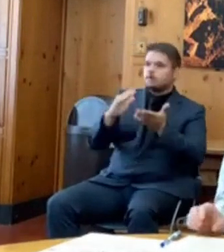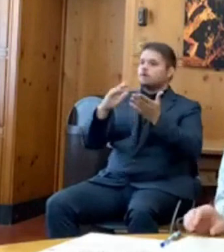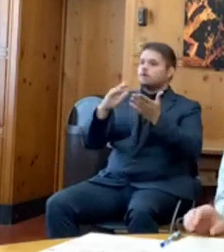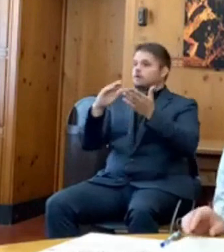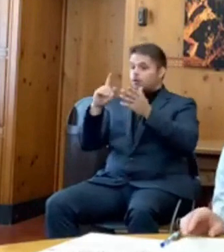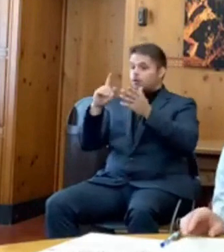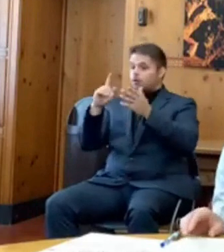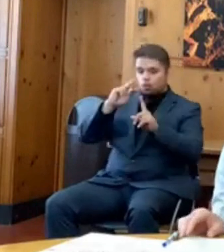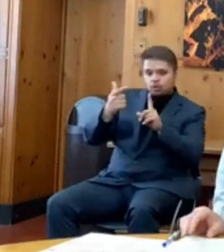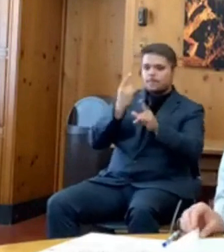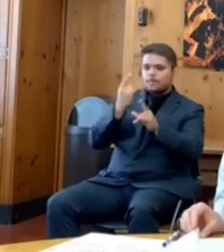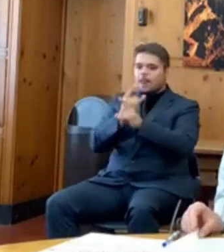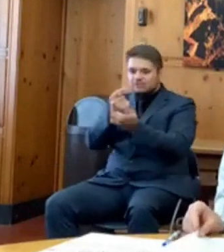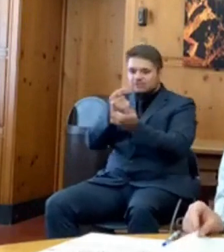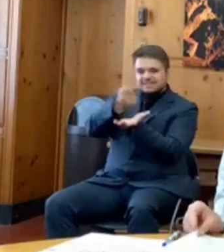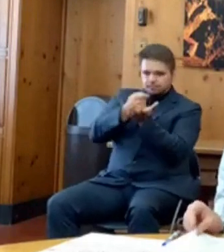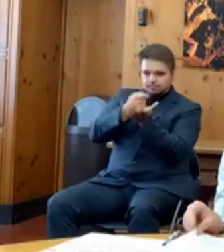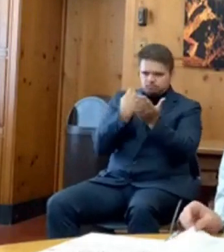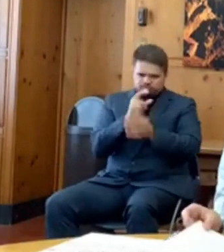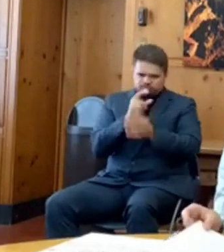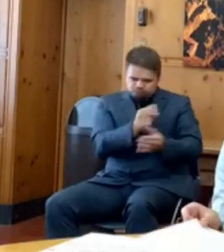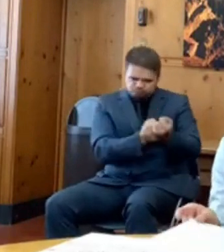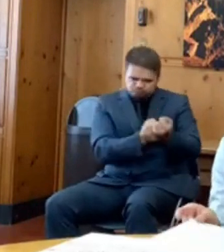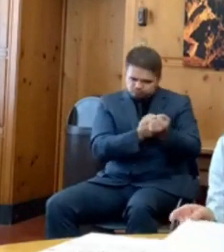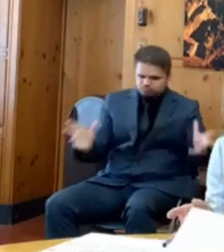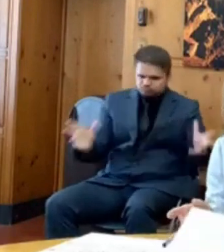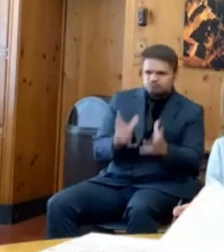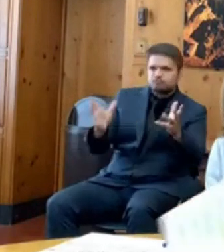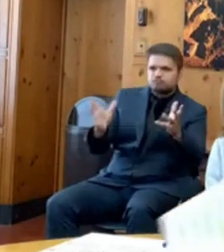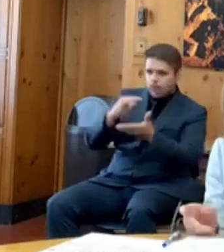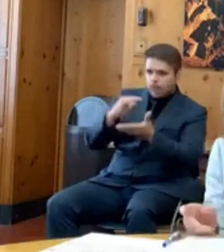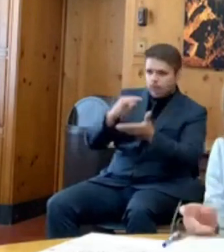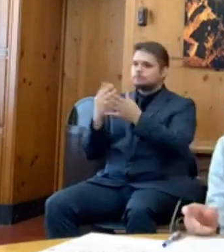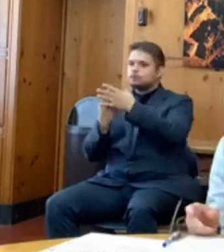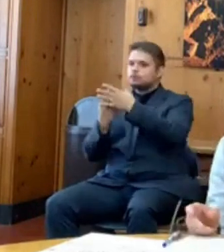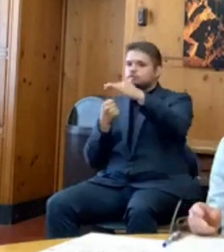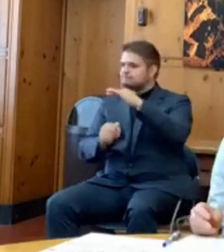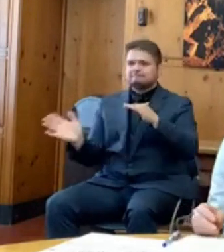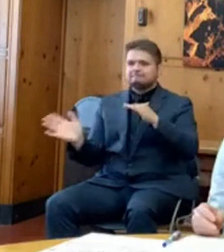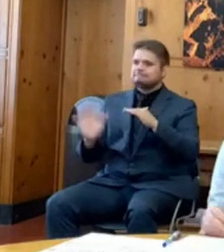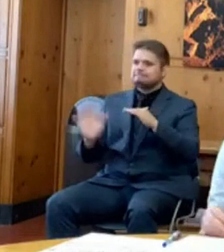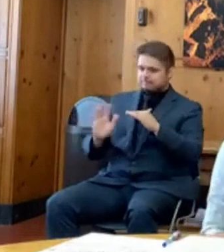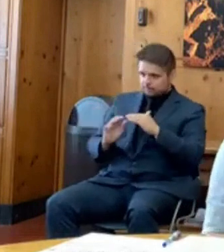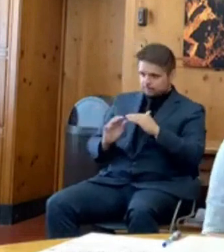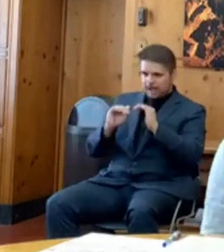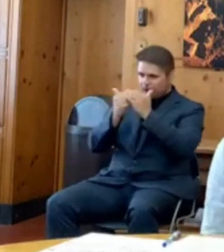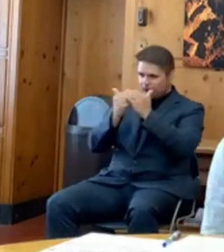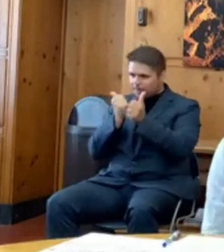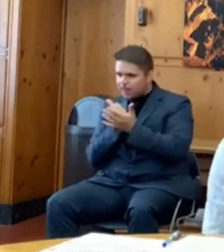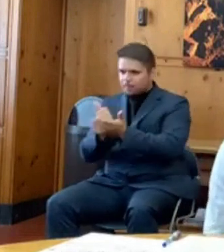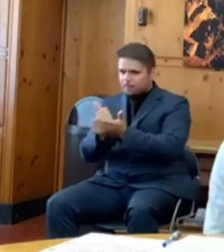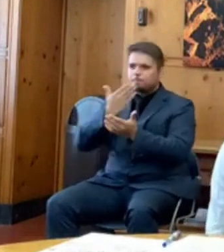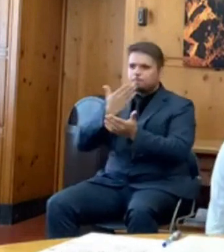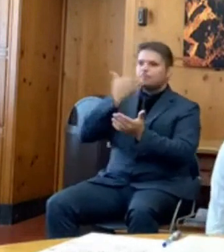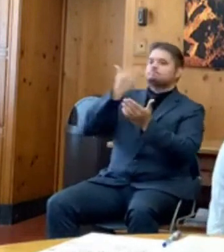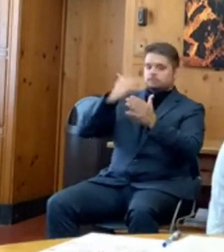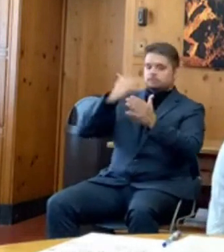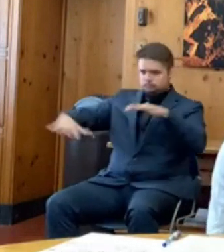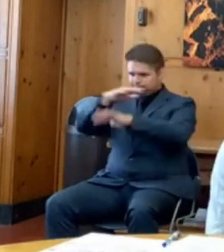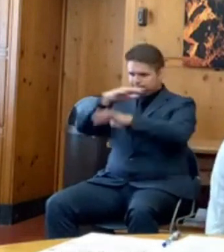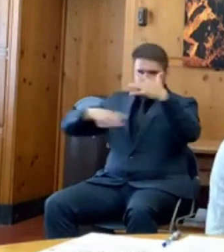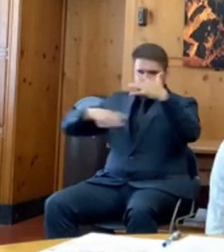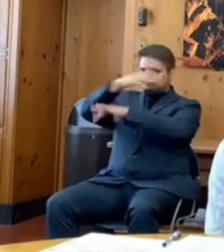that are caught up in the criminal justice system and to help society as a whole. Second, I know